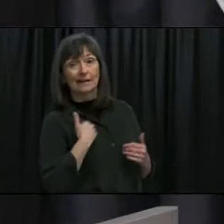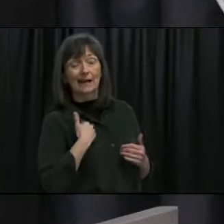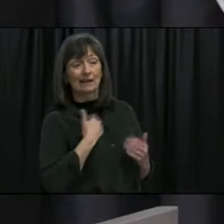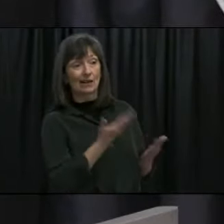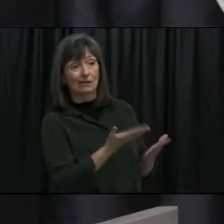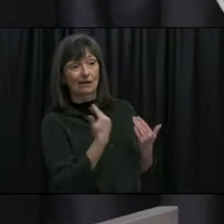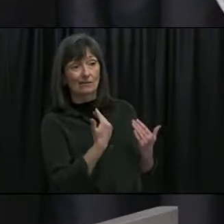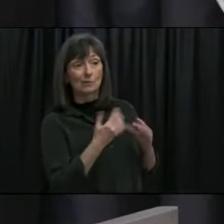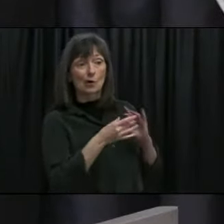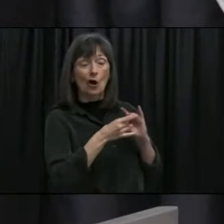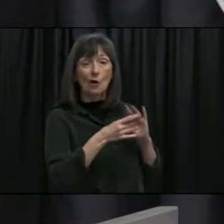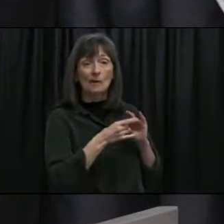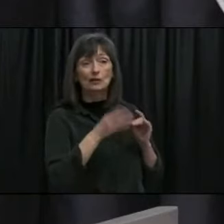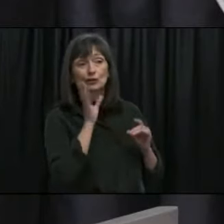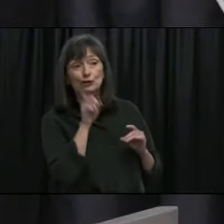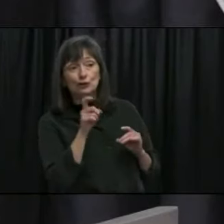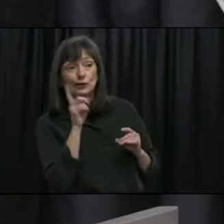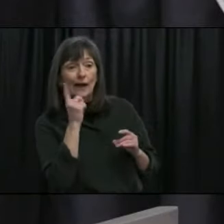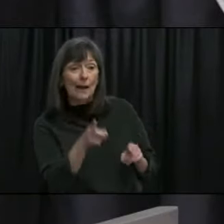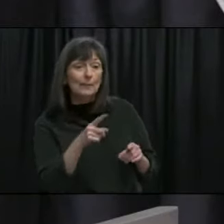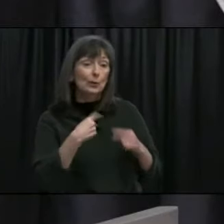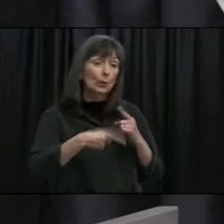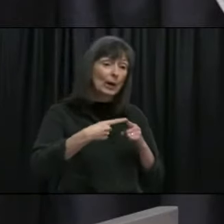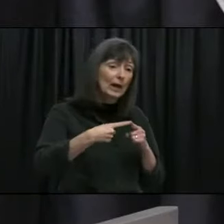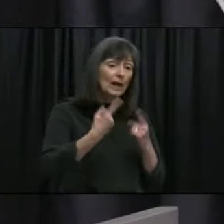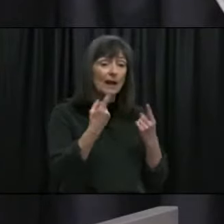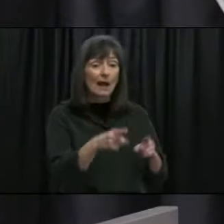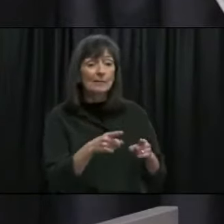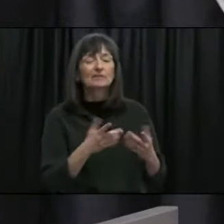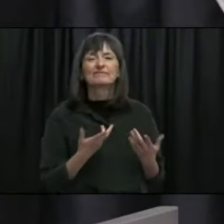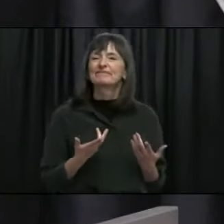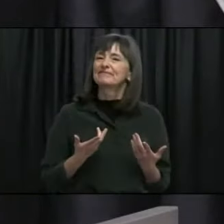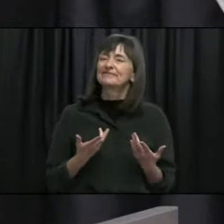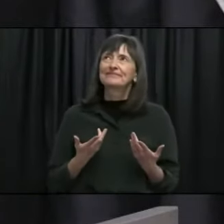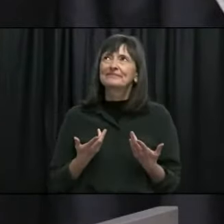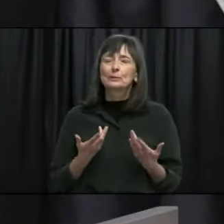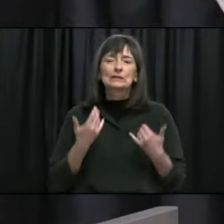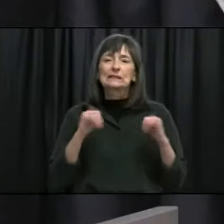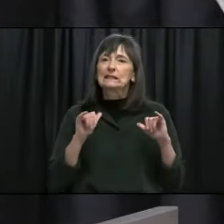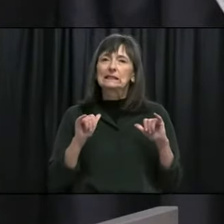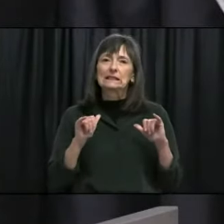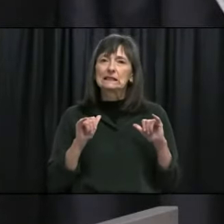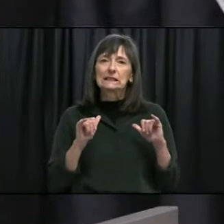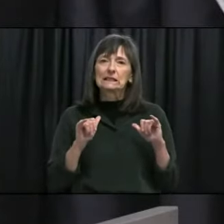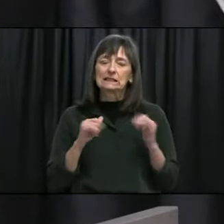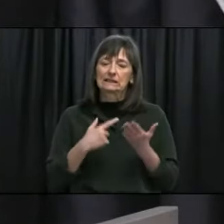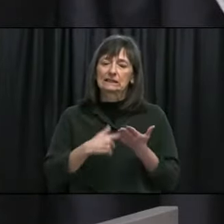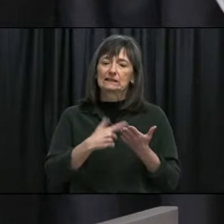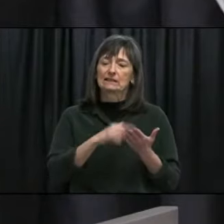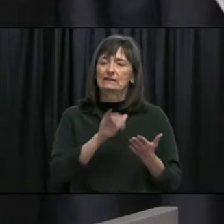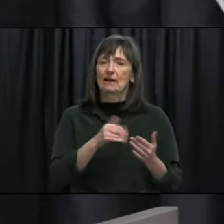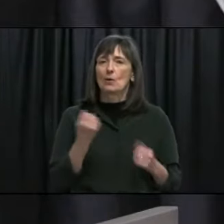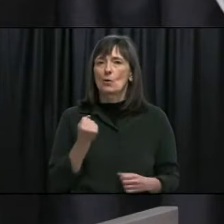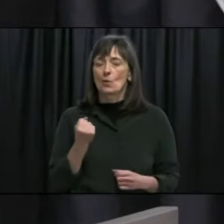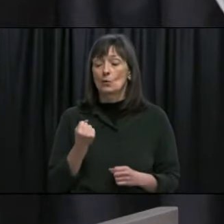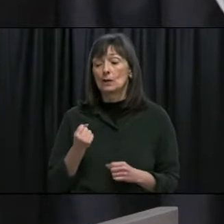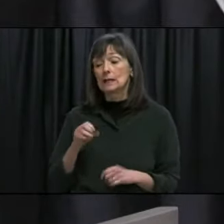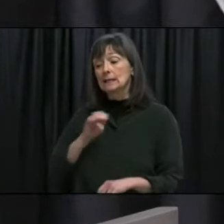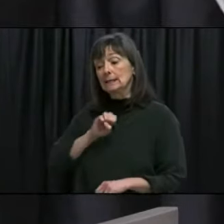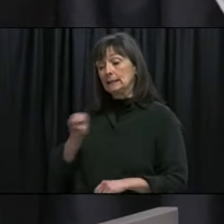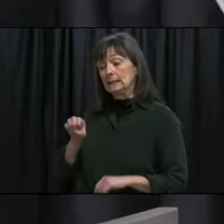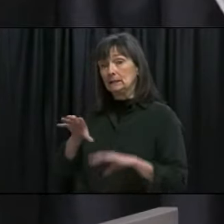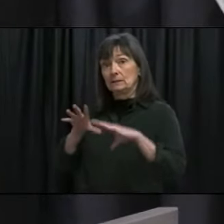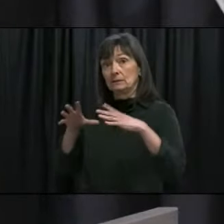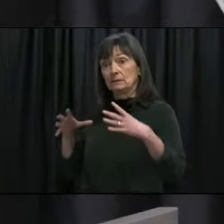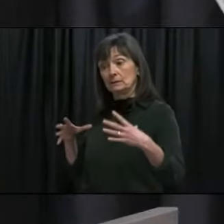what we think should happen from a travel outside of the Atlantic bubble point of view we've allowed travel within the Atlantic bubble